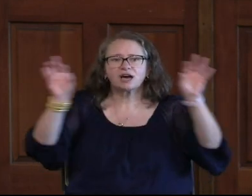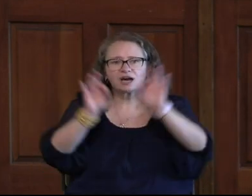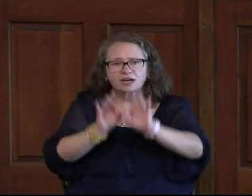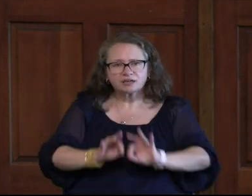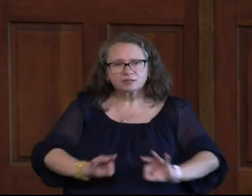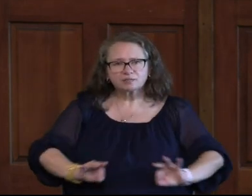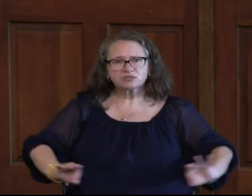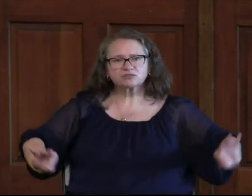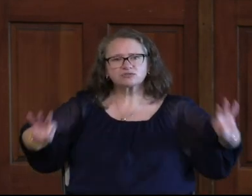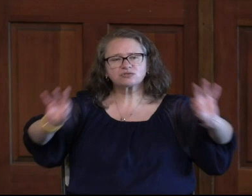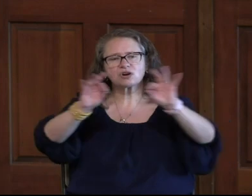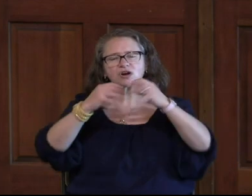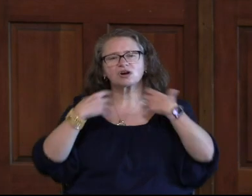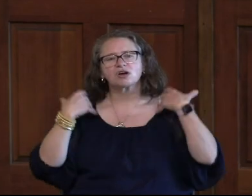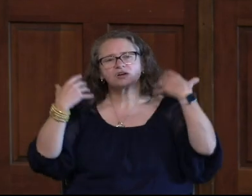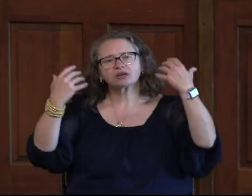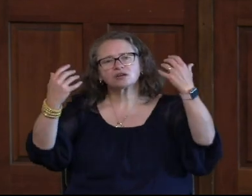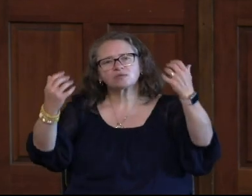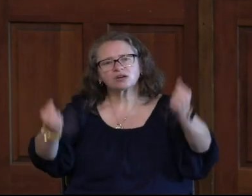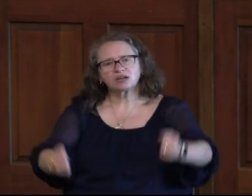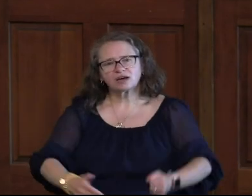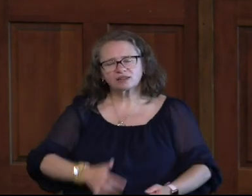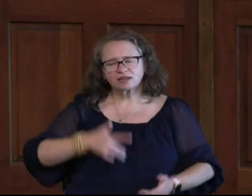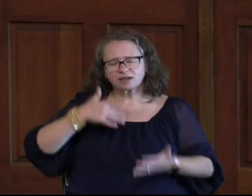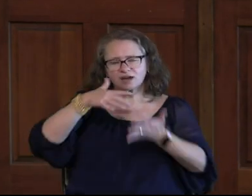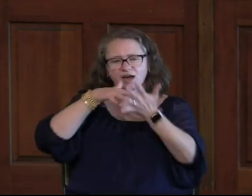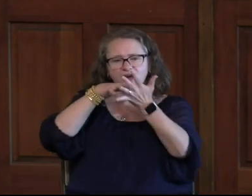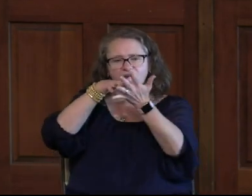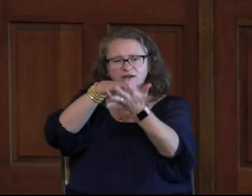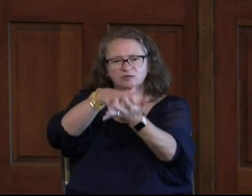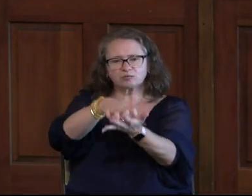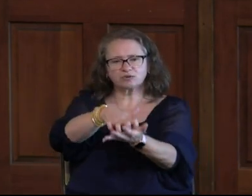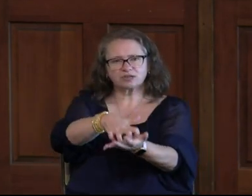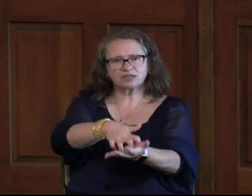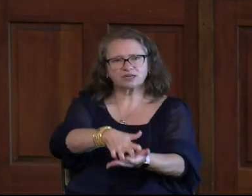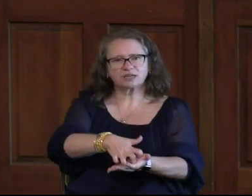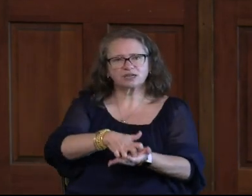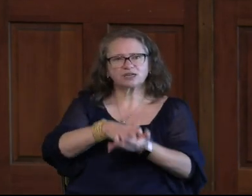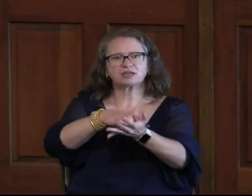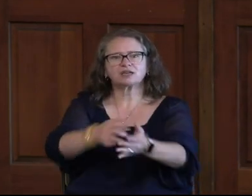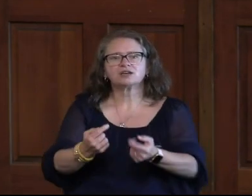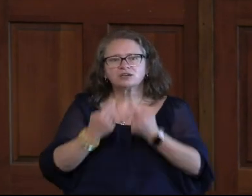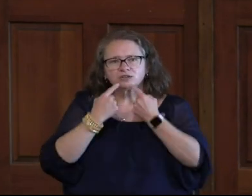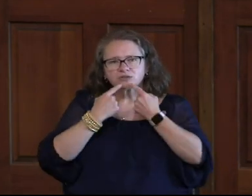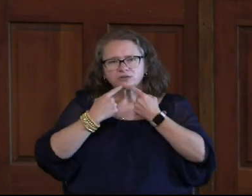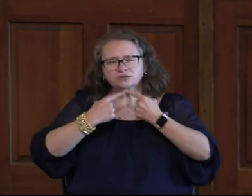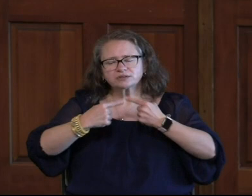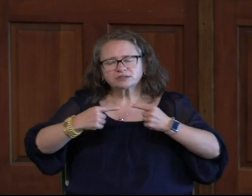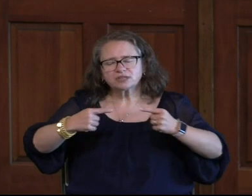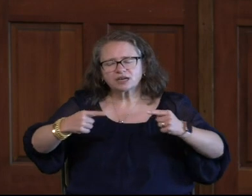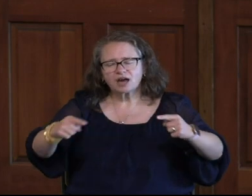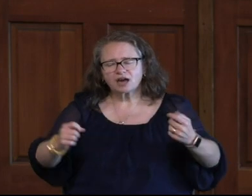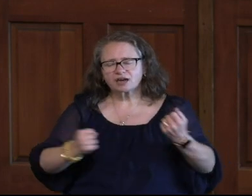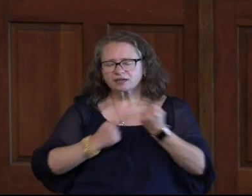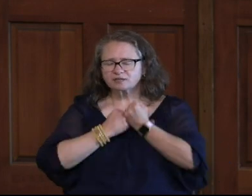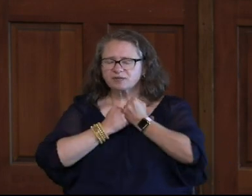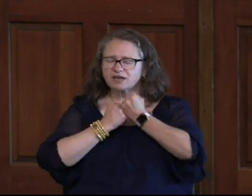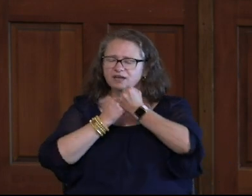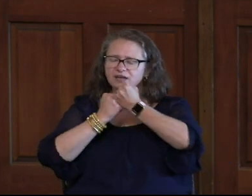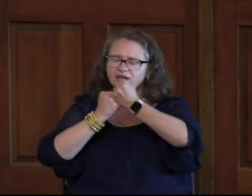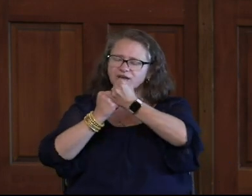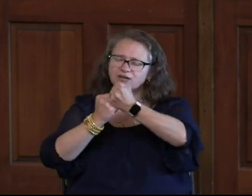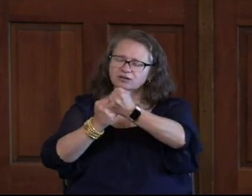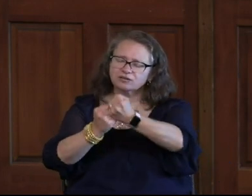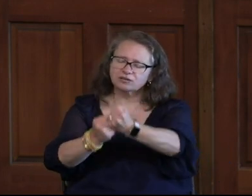say I am strong when I think I am weak You say I